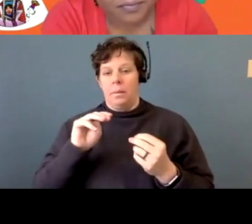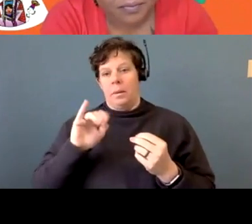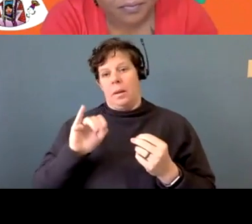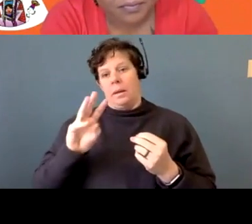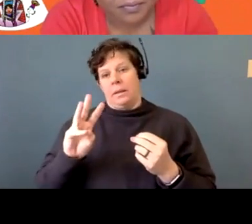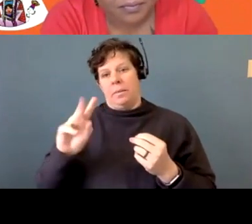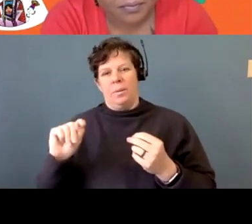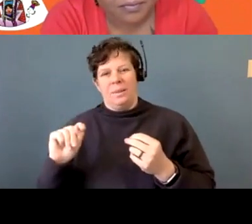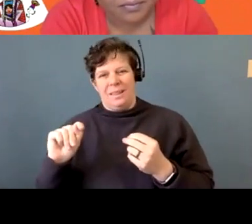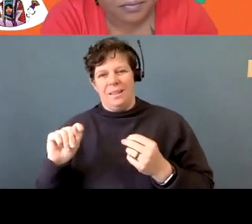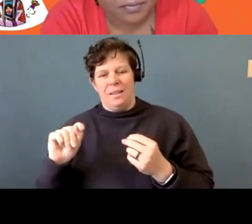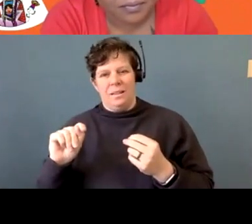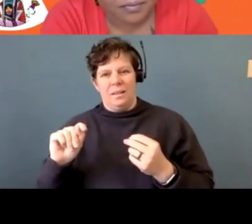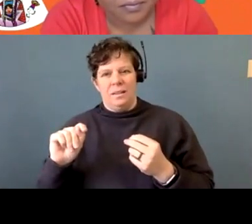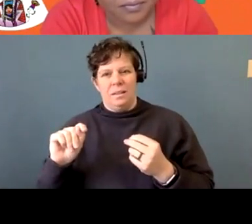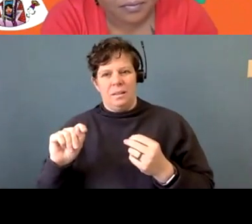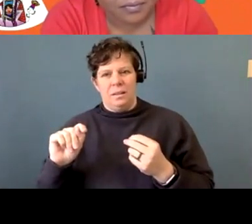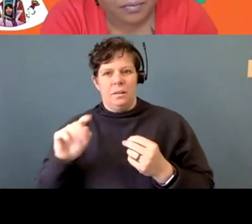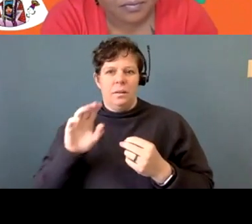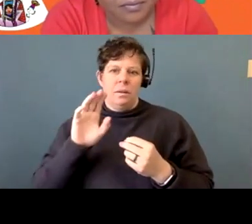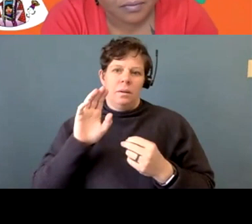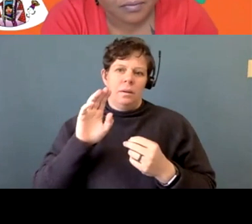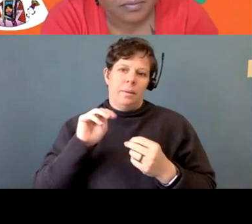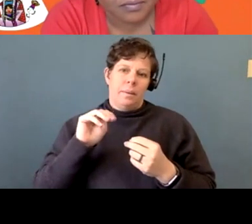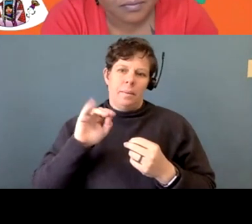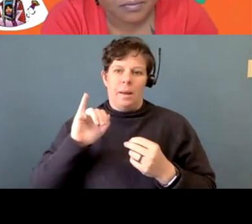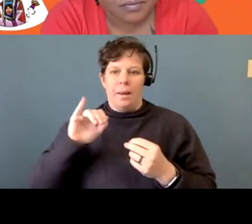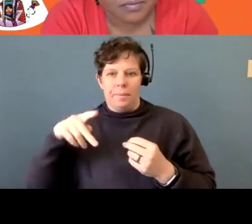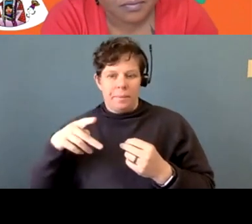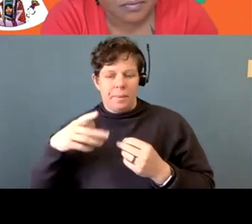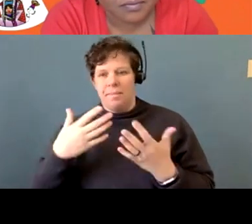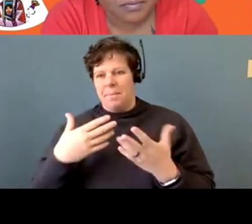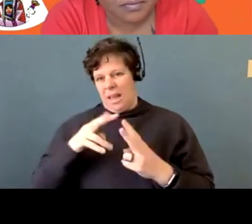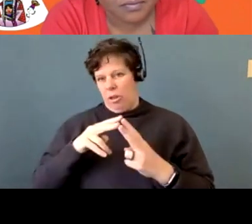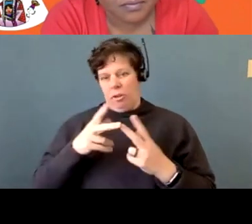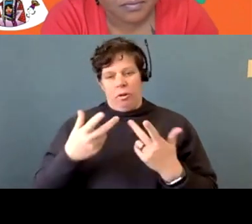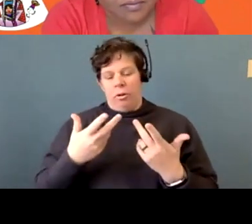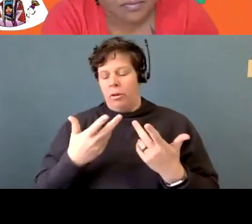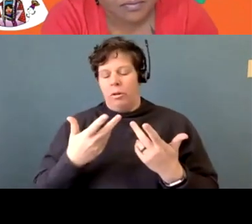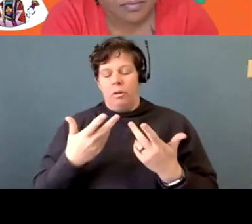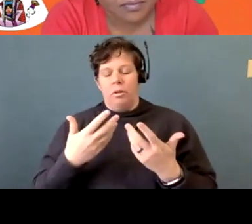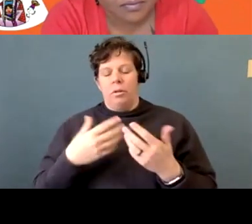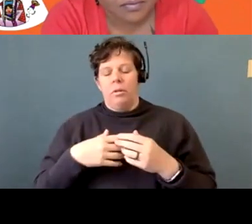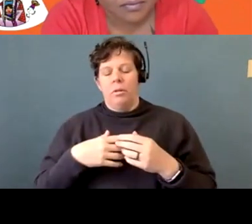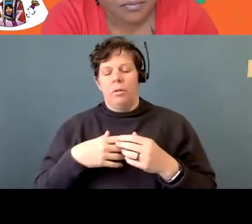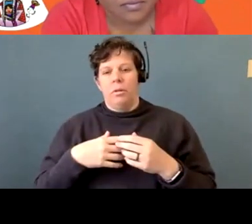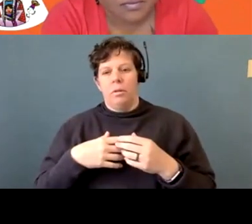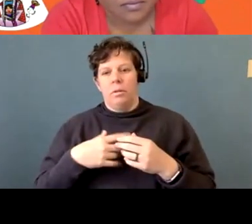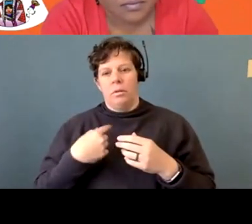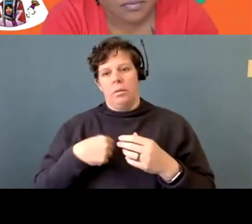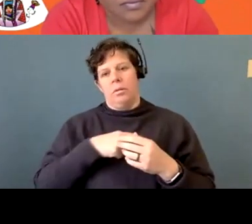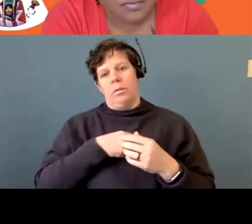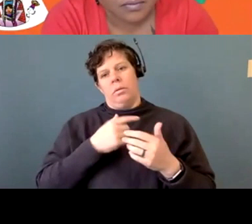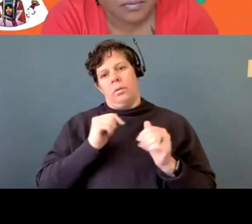um, or MMIWP. Um, and you know, we're, we're on the, both